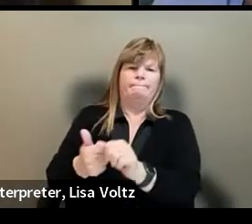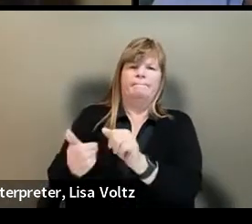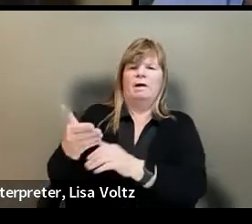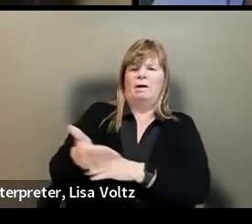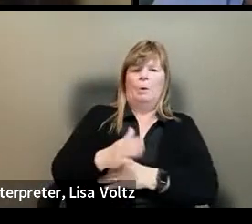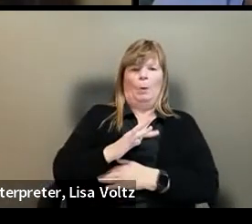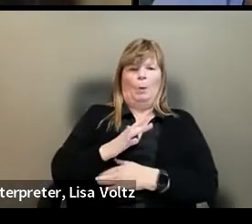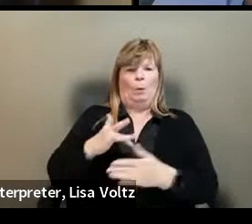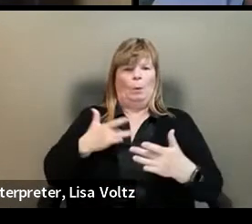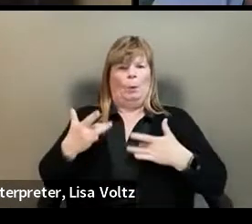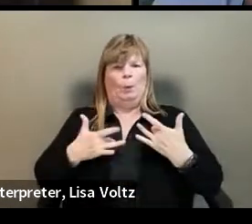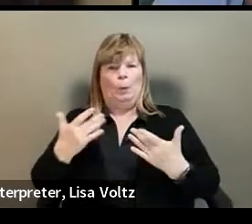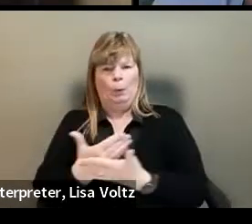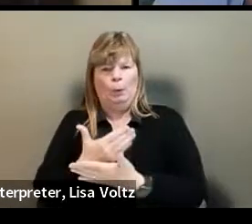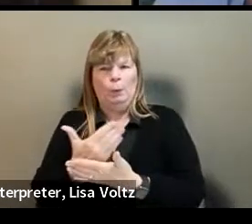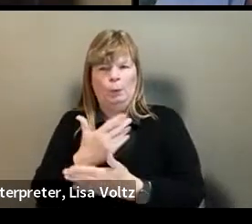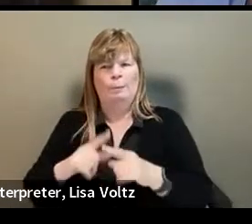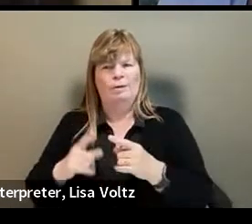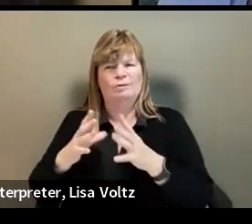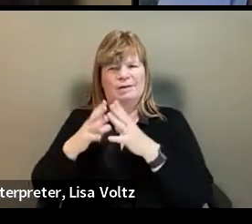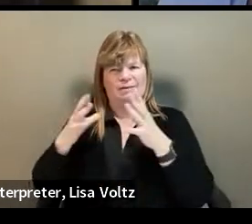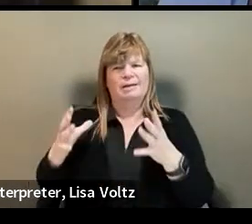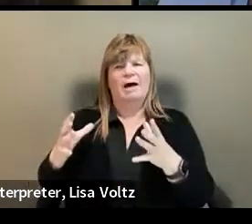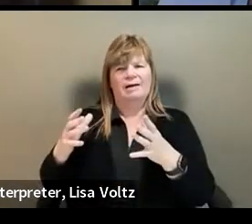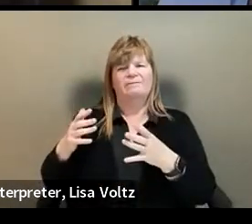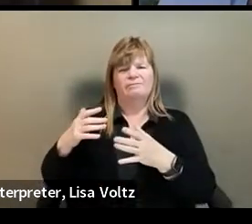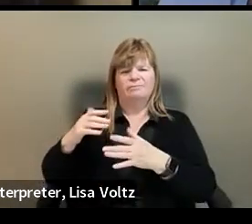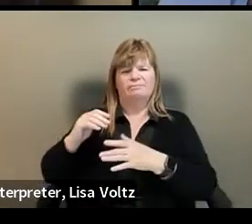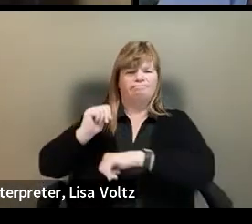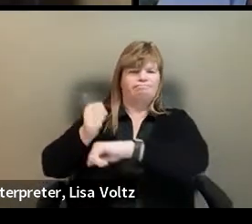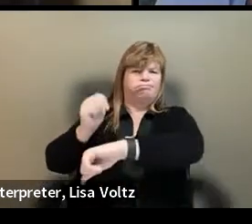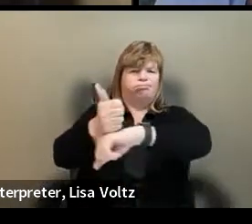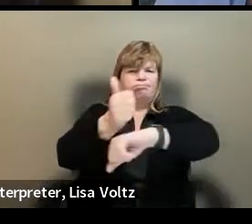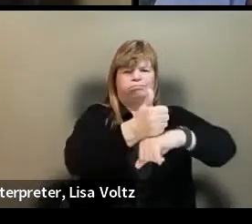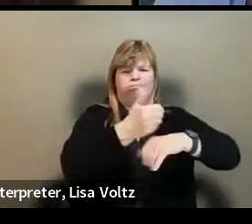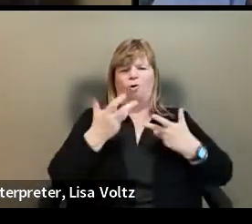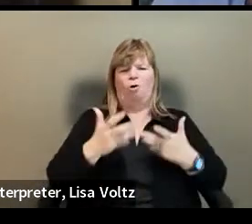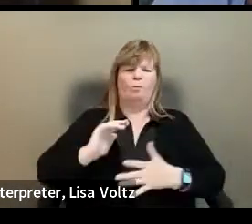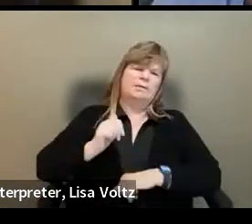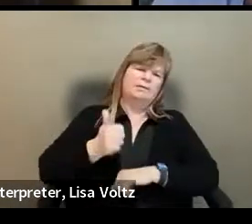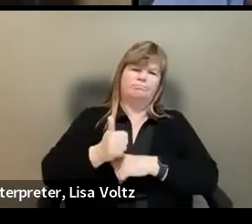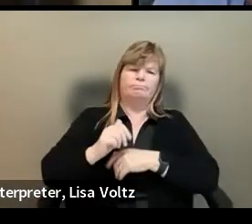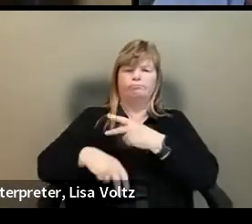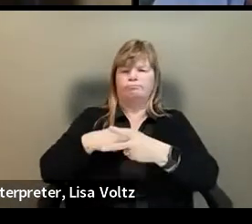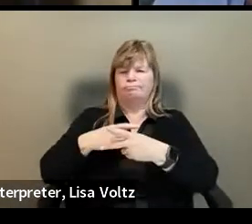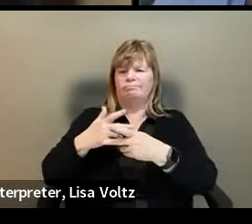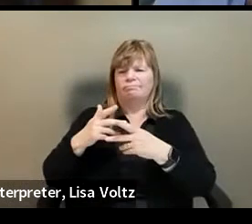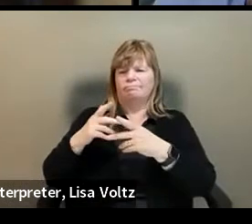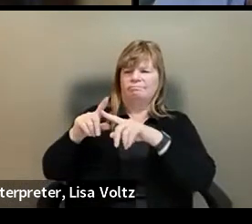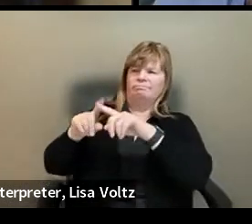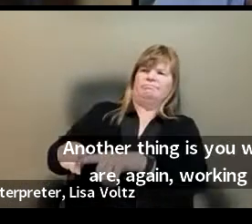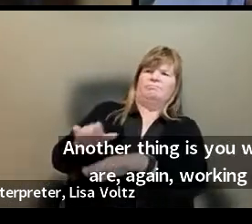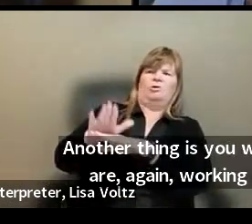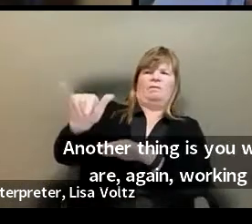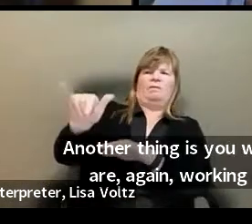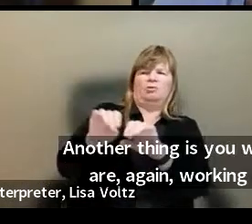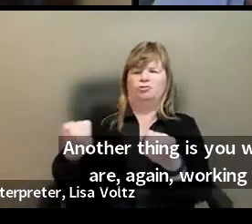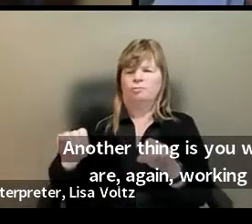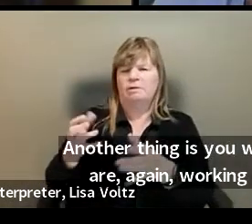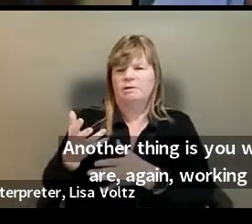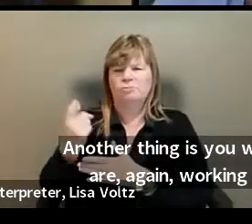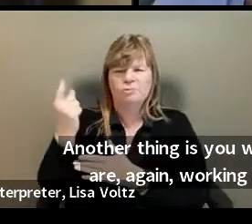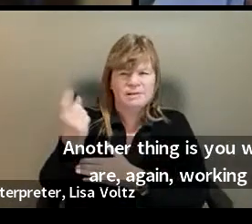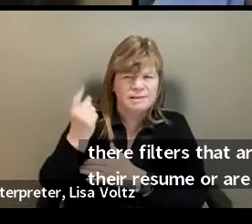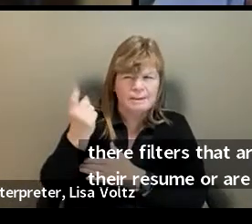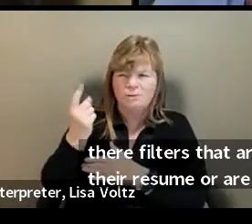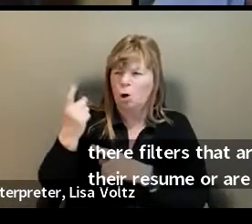exciting and new, uh, but there's like a lot of legacy processes in place that are sort of dependent on that degree. So are, is there something